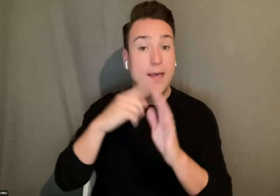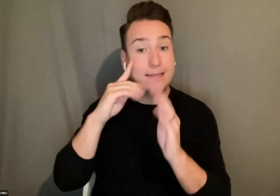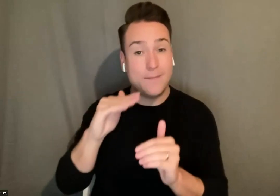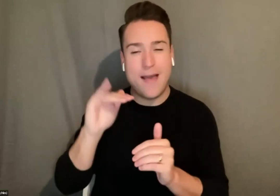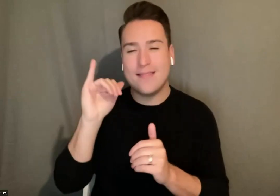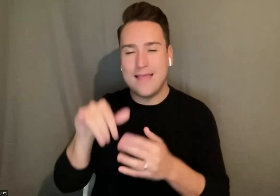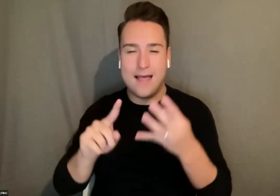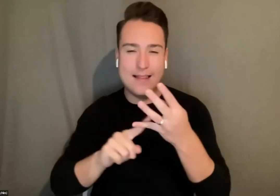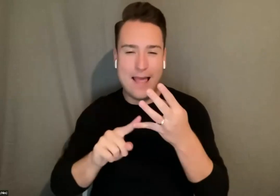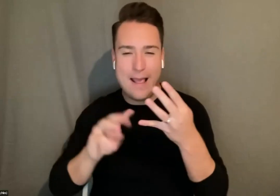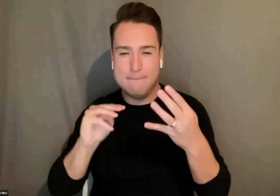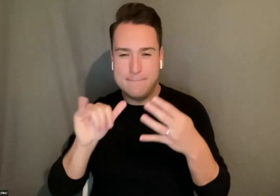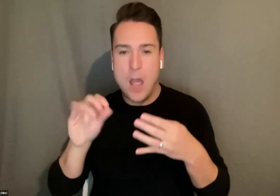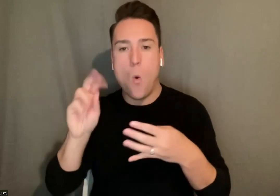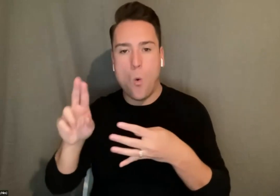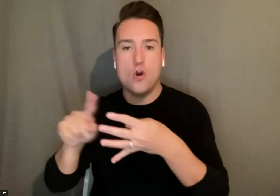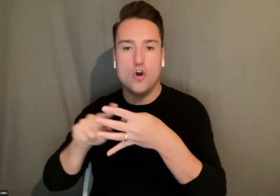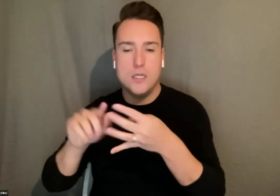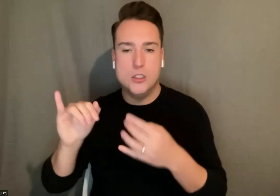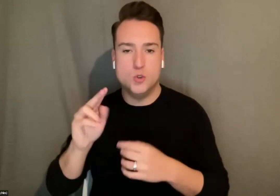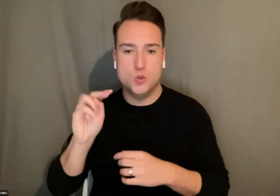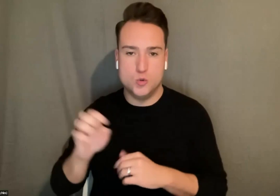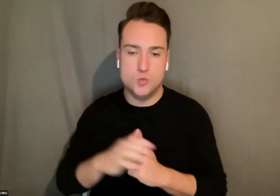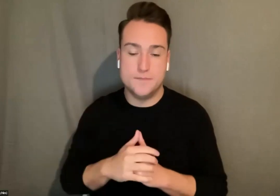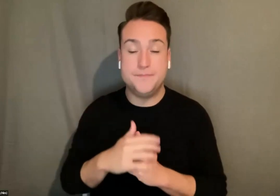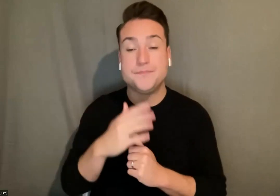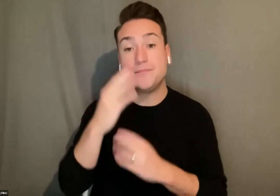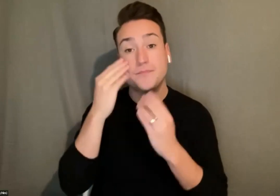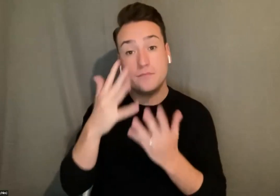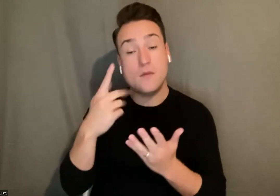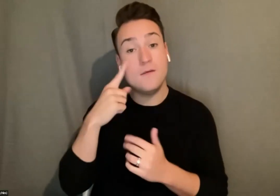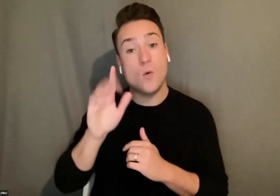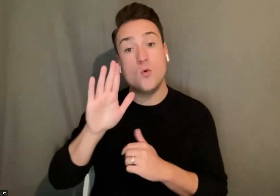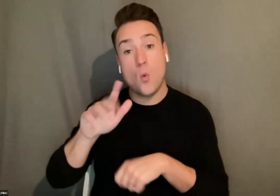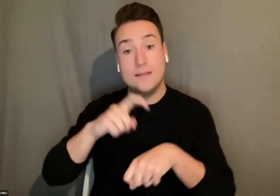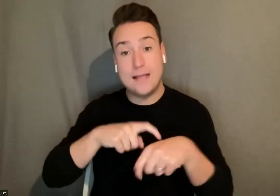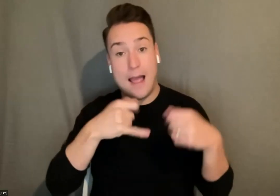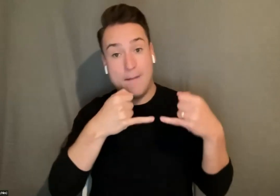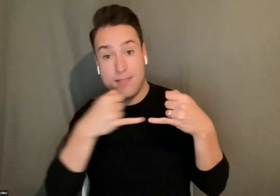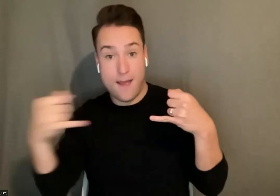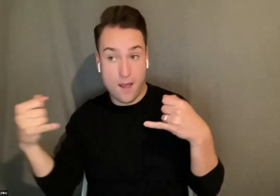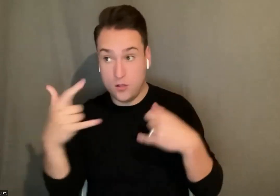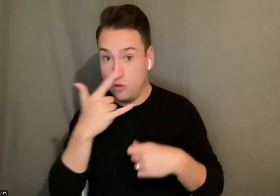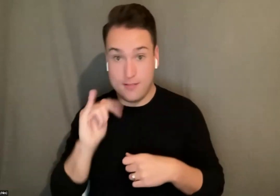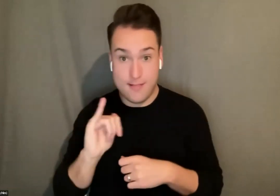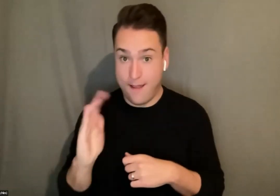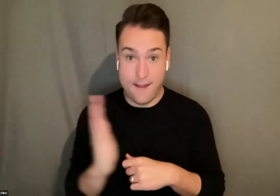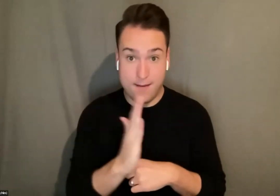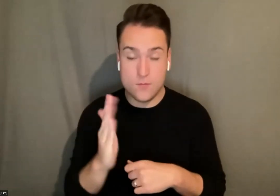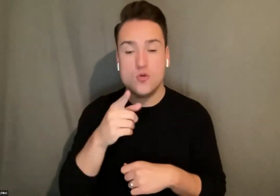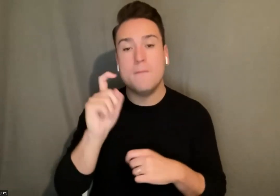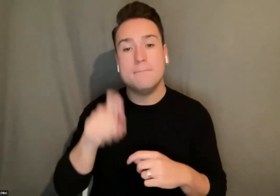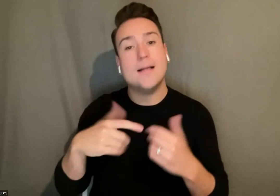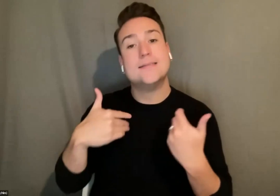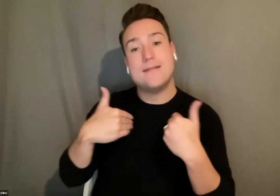late May or early June in terms of your timeline you will need to have both the